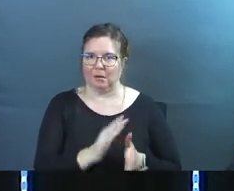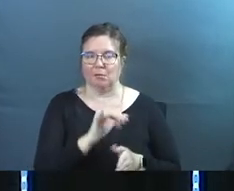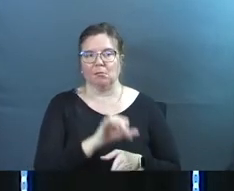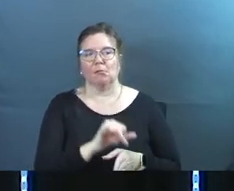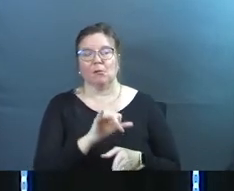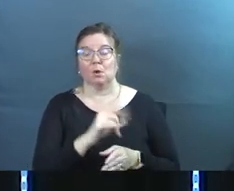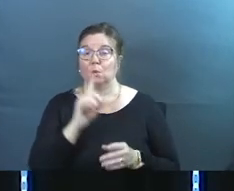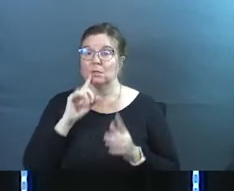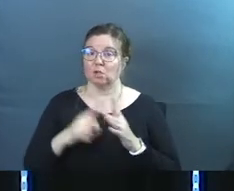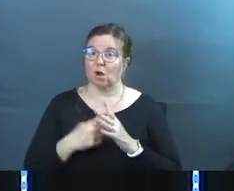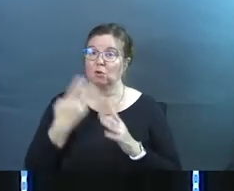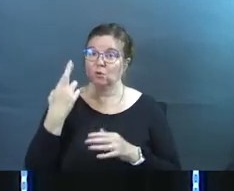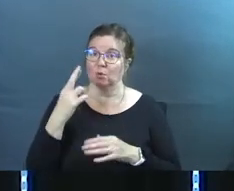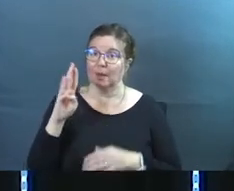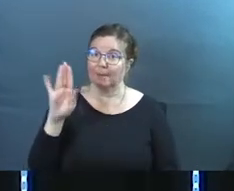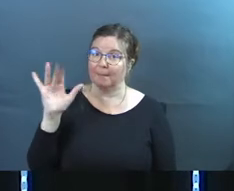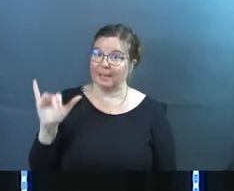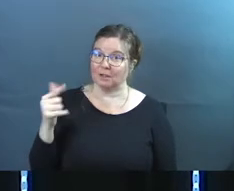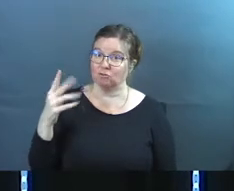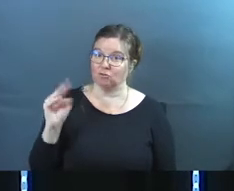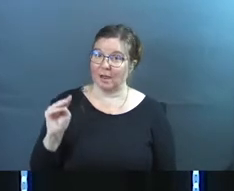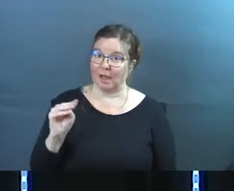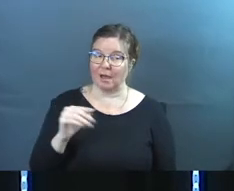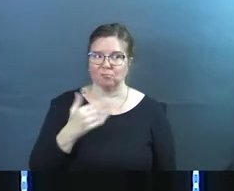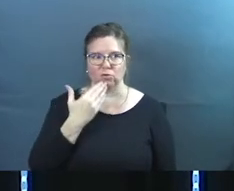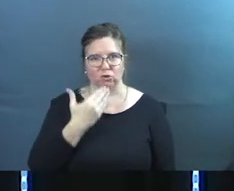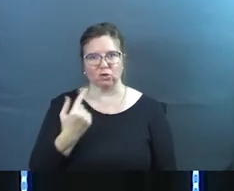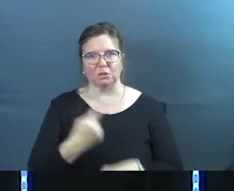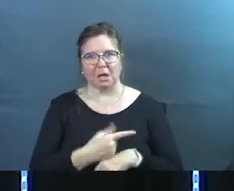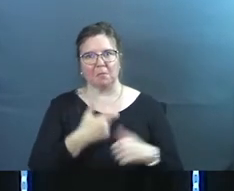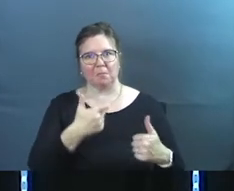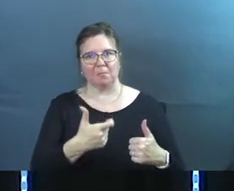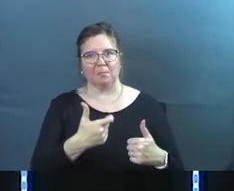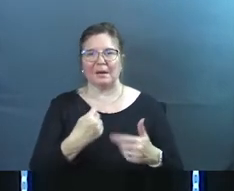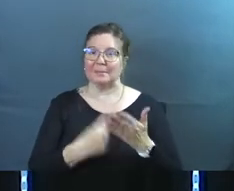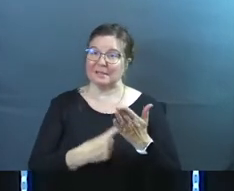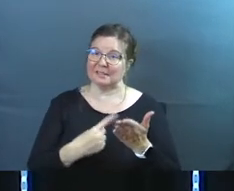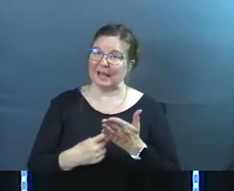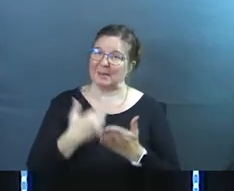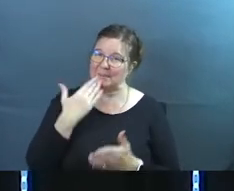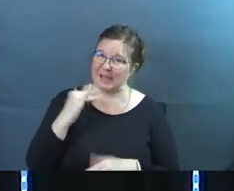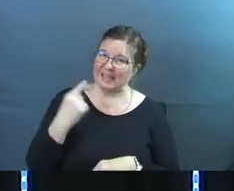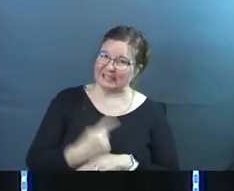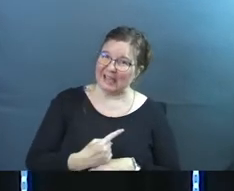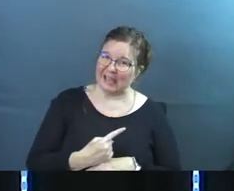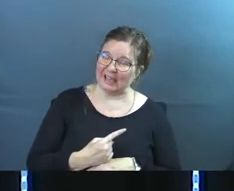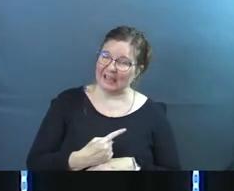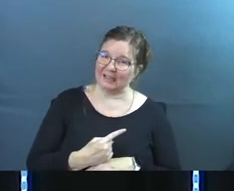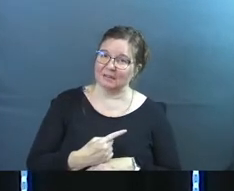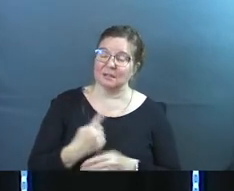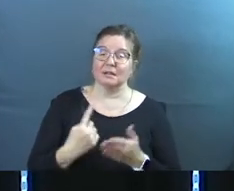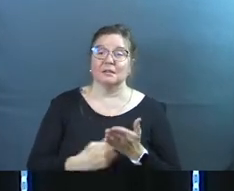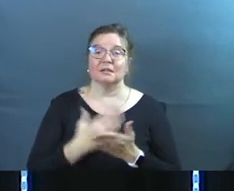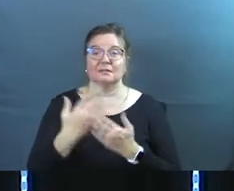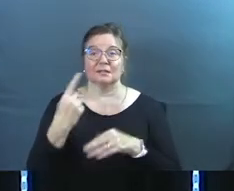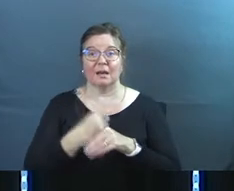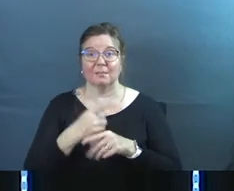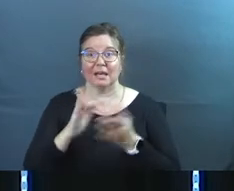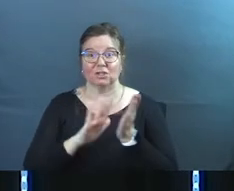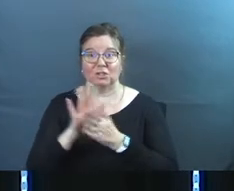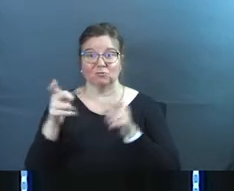Billy Graham has good days and he has bad days. Now he has more good days than me. Amen.